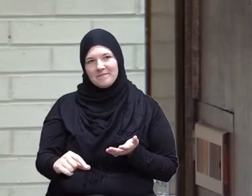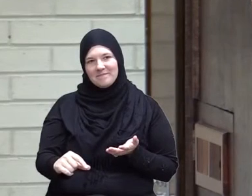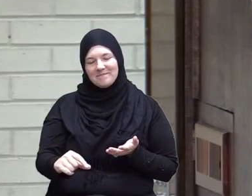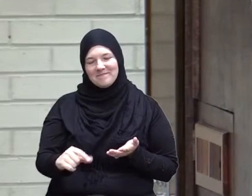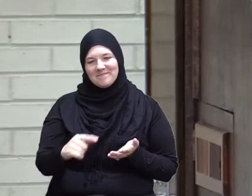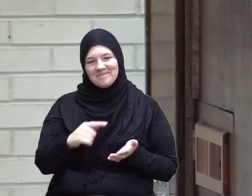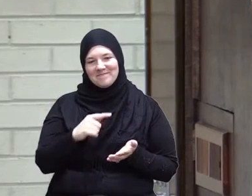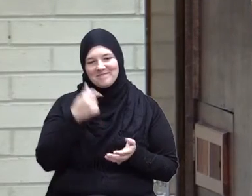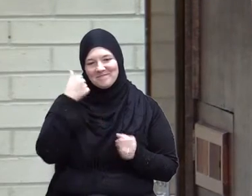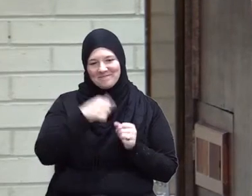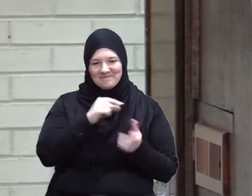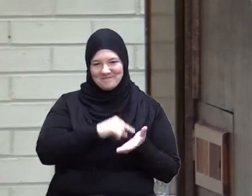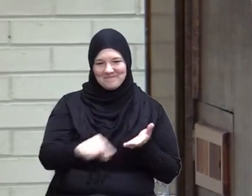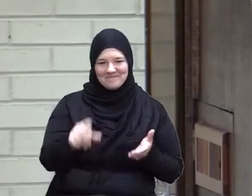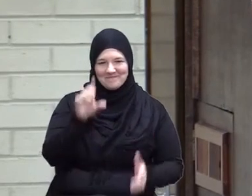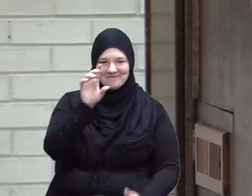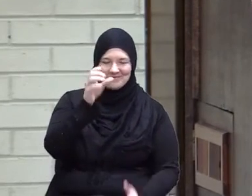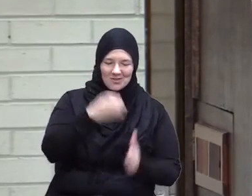of surah al-saf